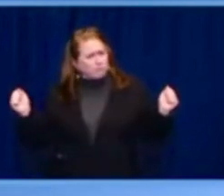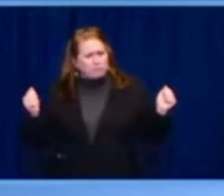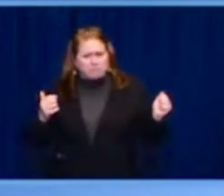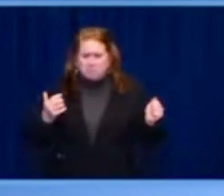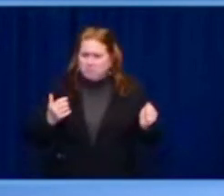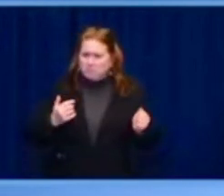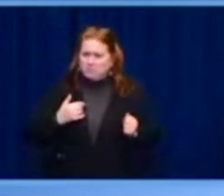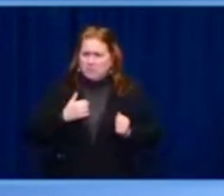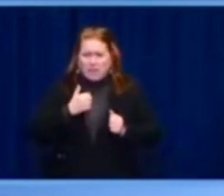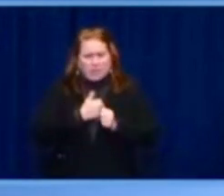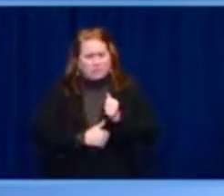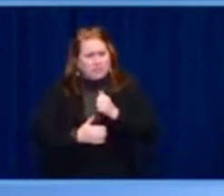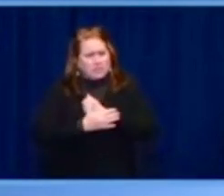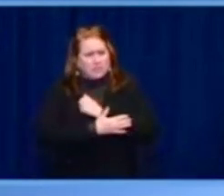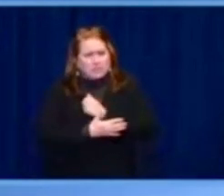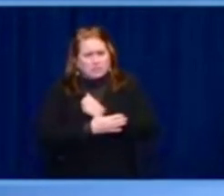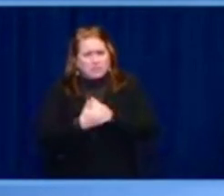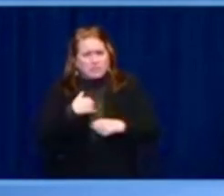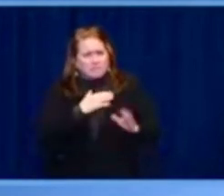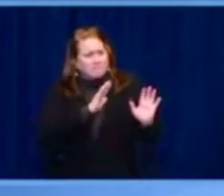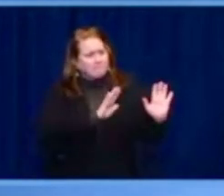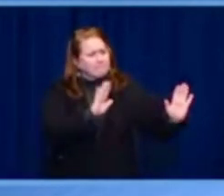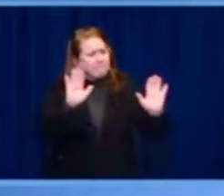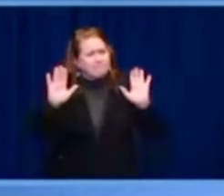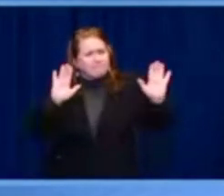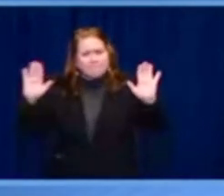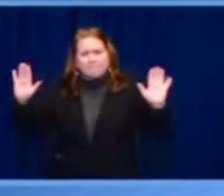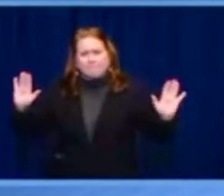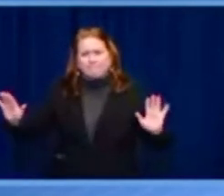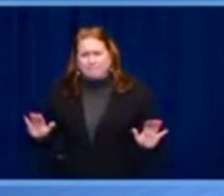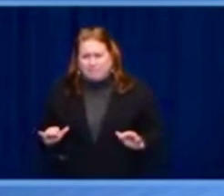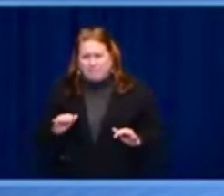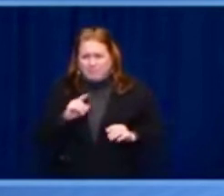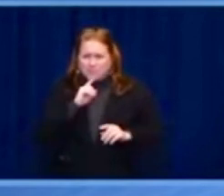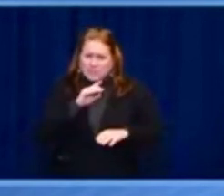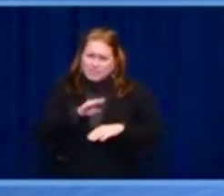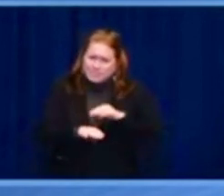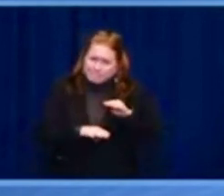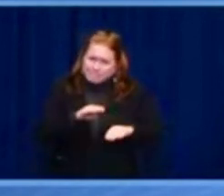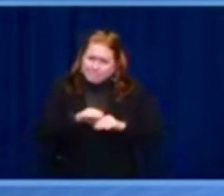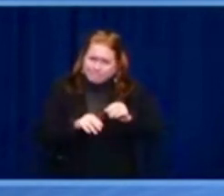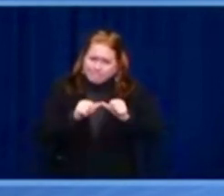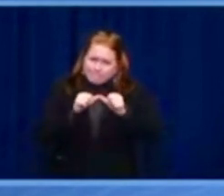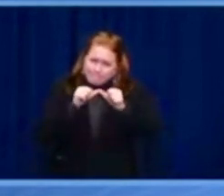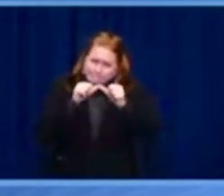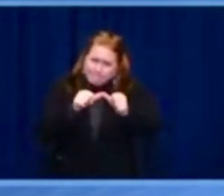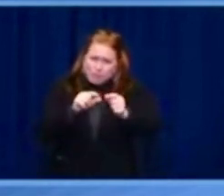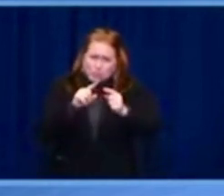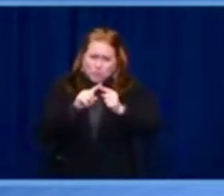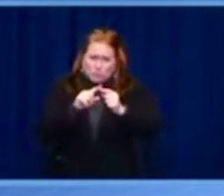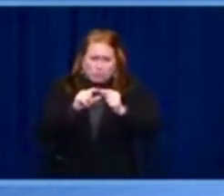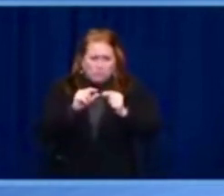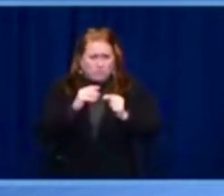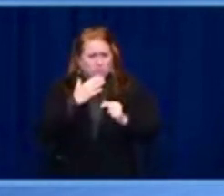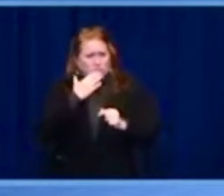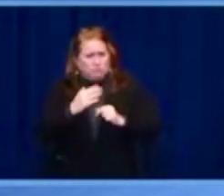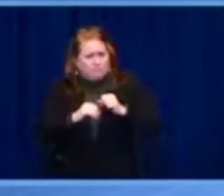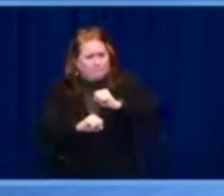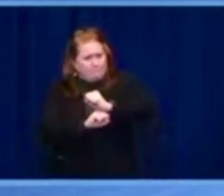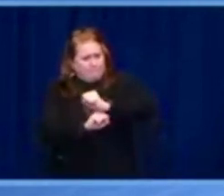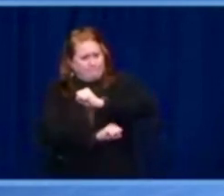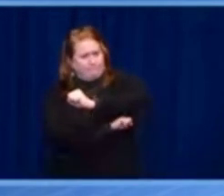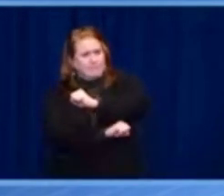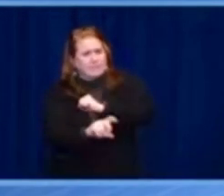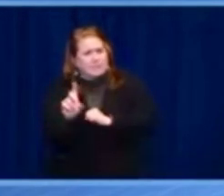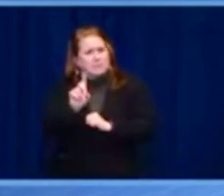political violence, give hate and extremism no safe harbor. We have to continue our efforts to advance the rights and dignity. And I